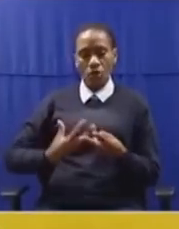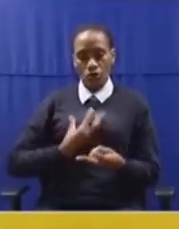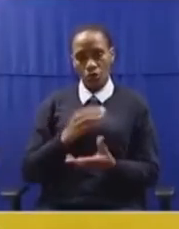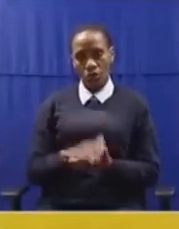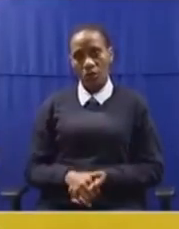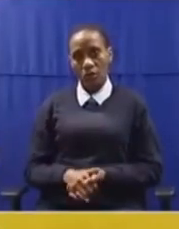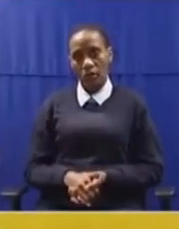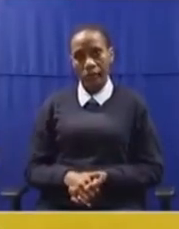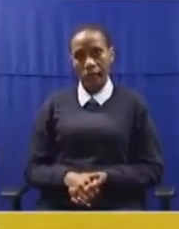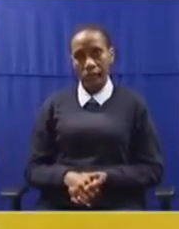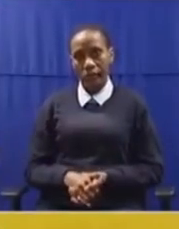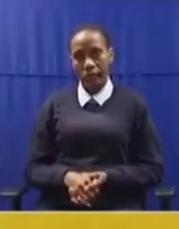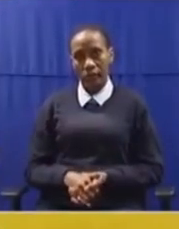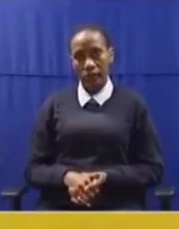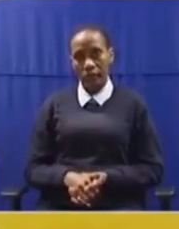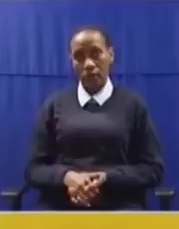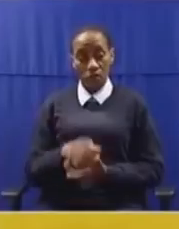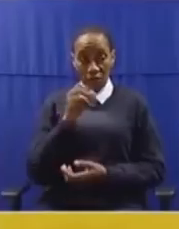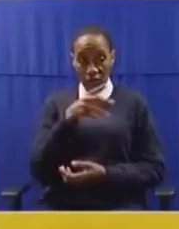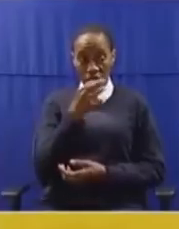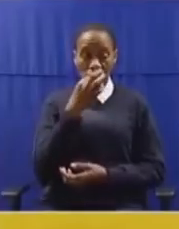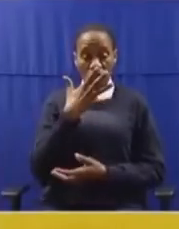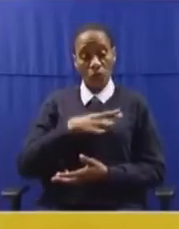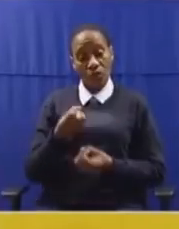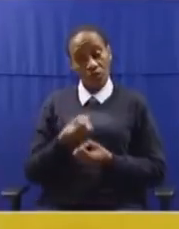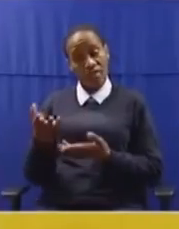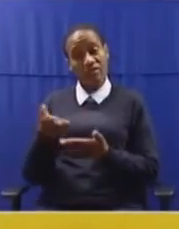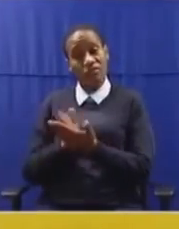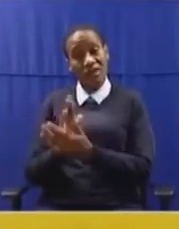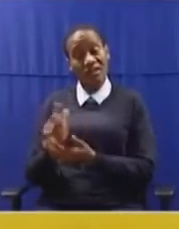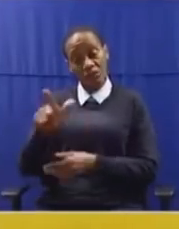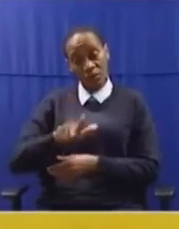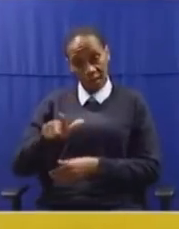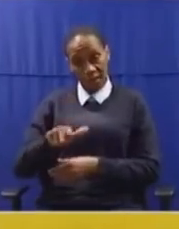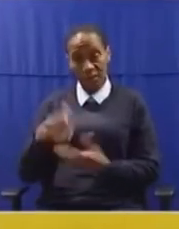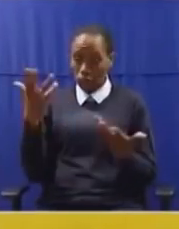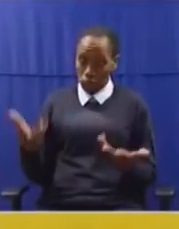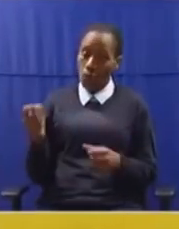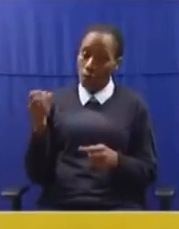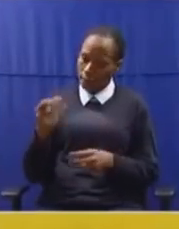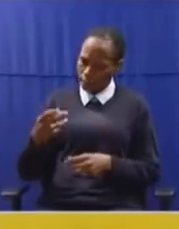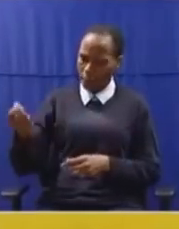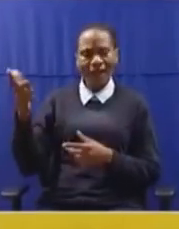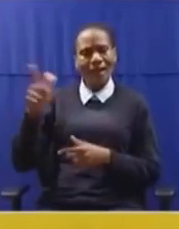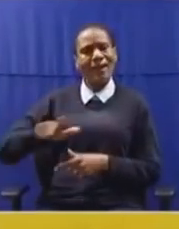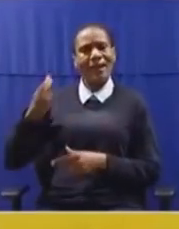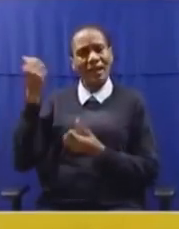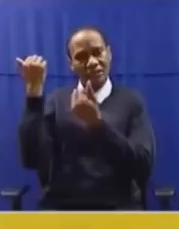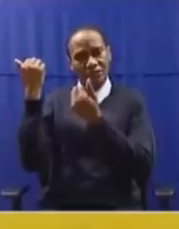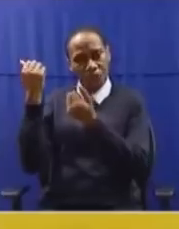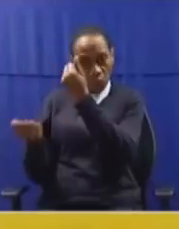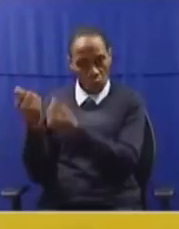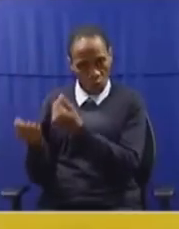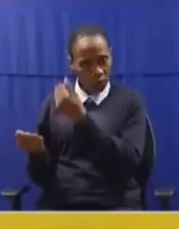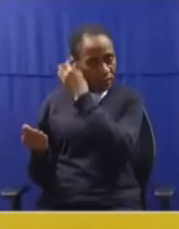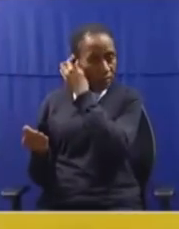If we are serious about giving our people rights to land, we must equally resource land codes to speed up resolutions of all land-related